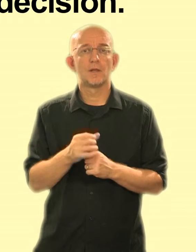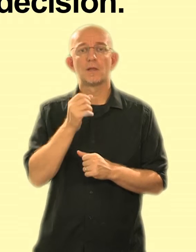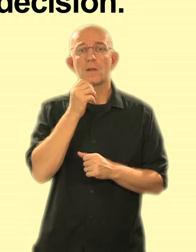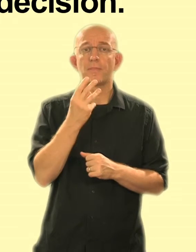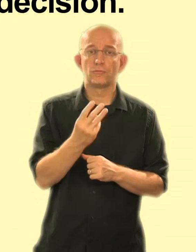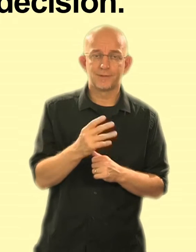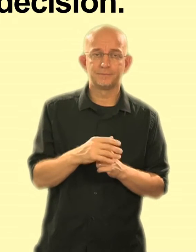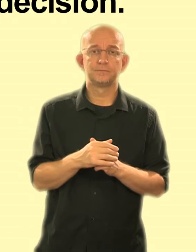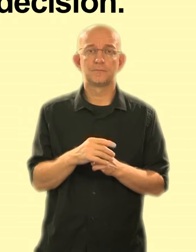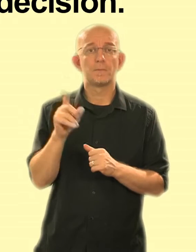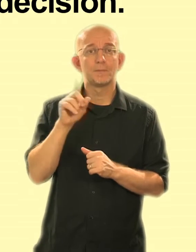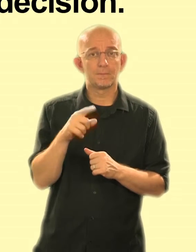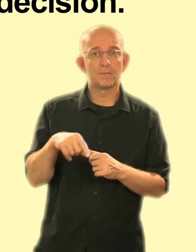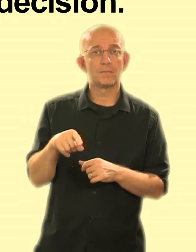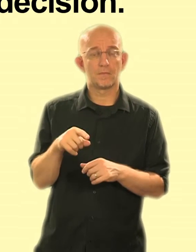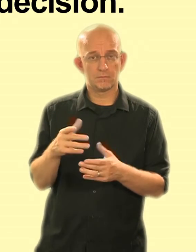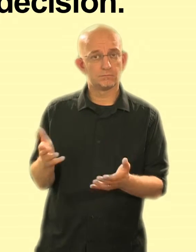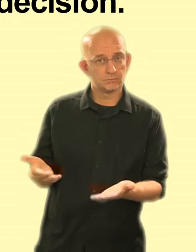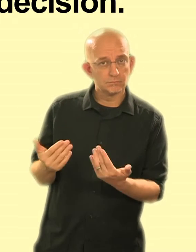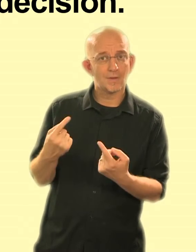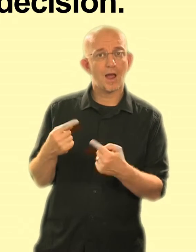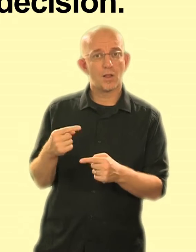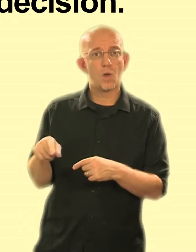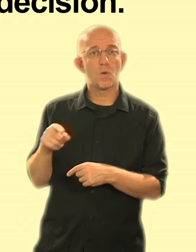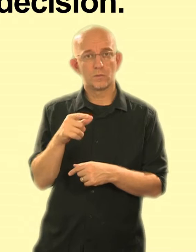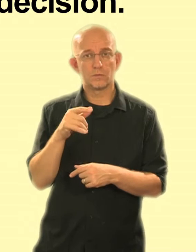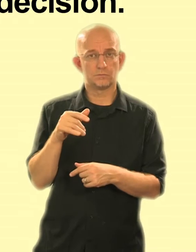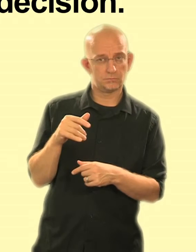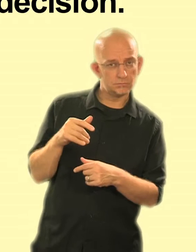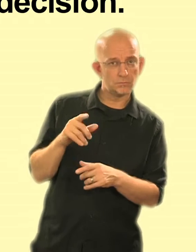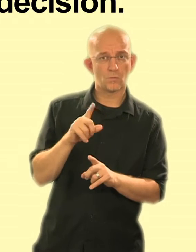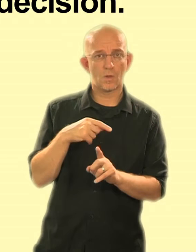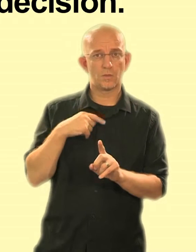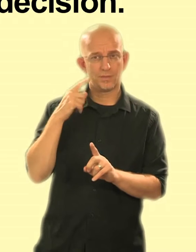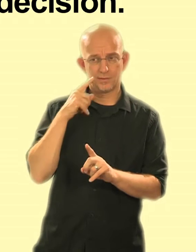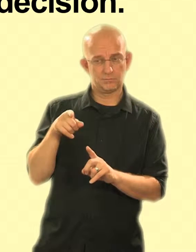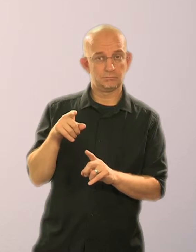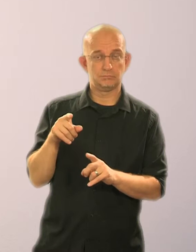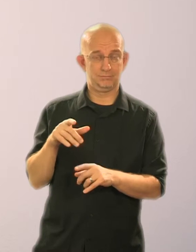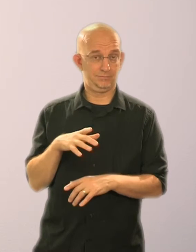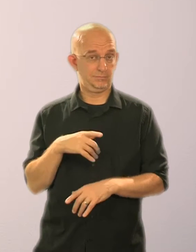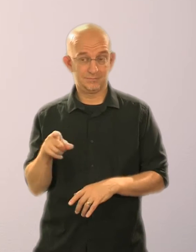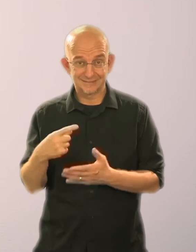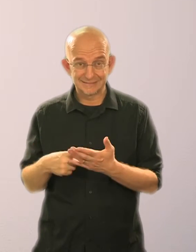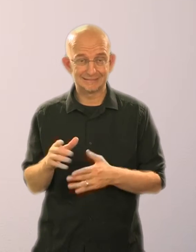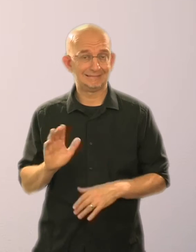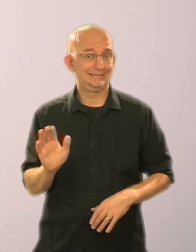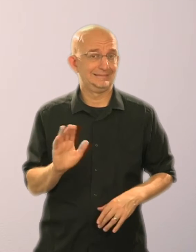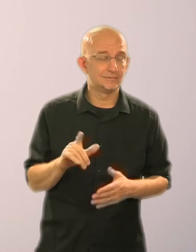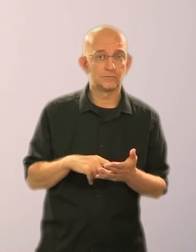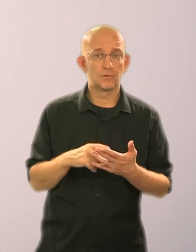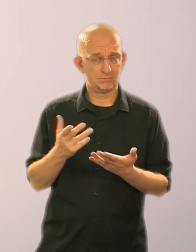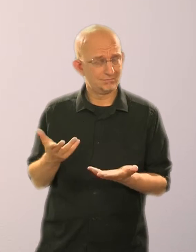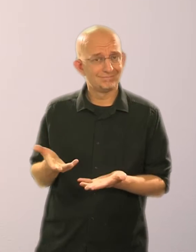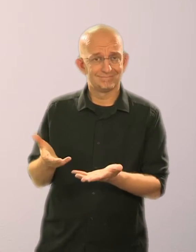People are allowed to make what we might think is an unwise or eccentric decision. 4. cannot